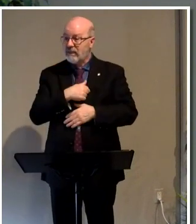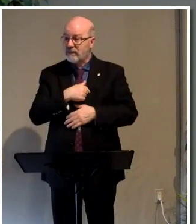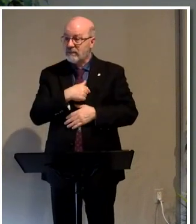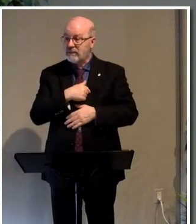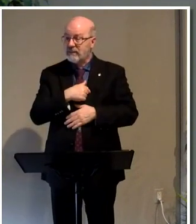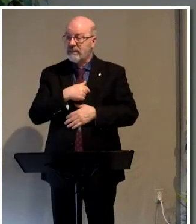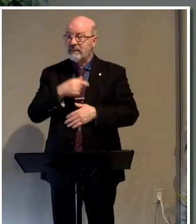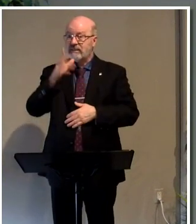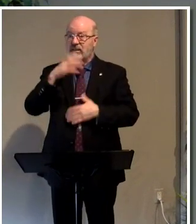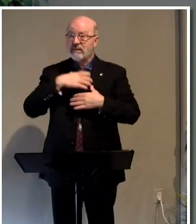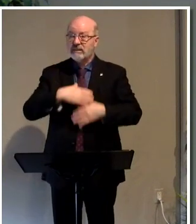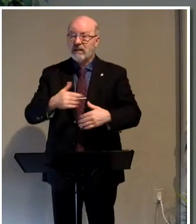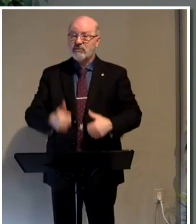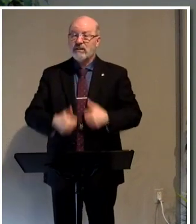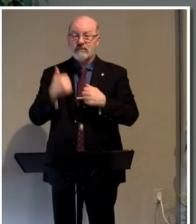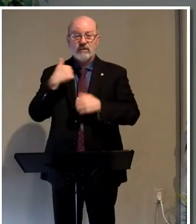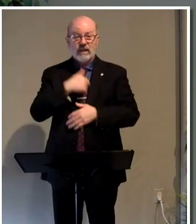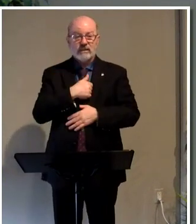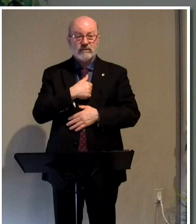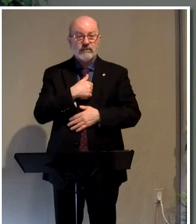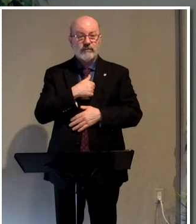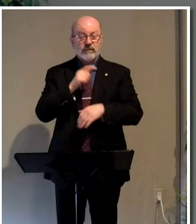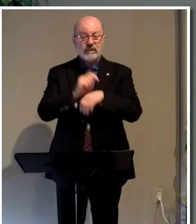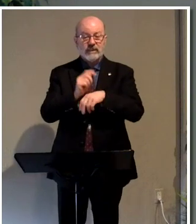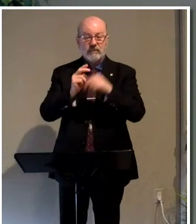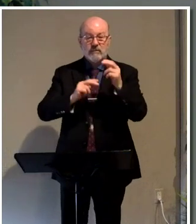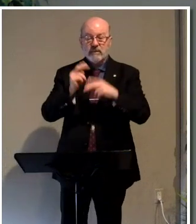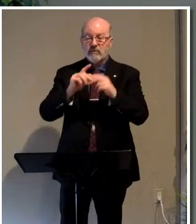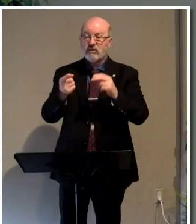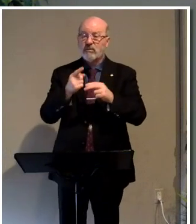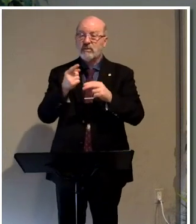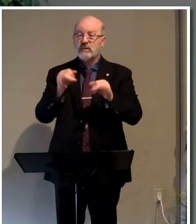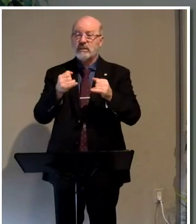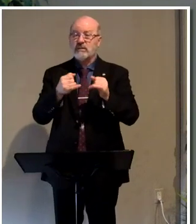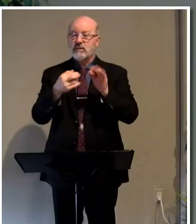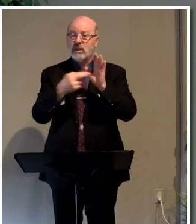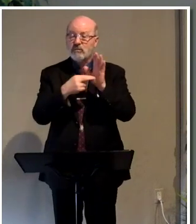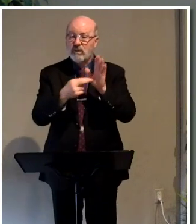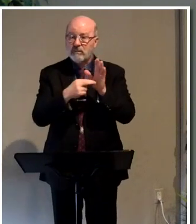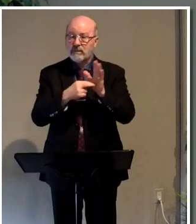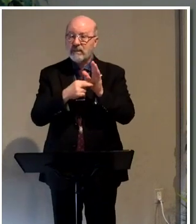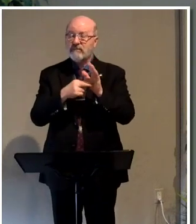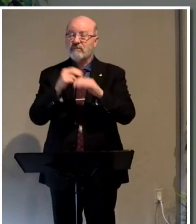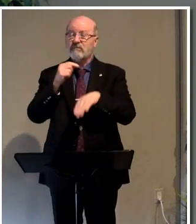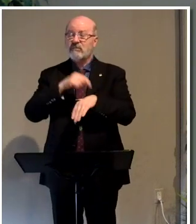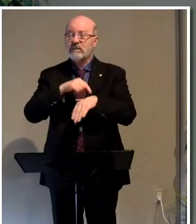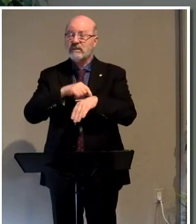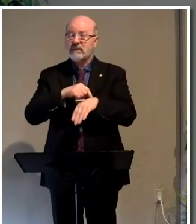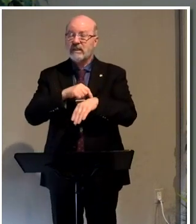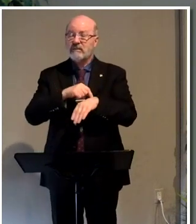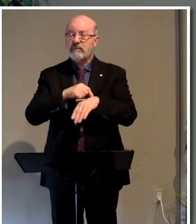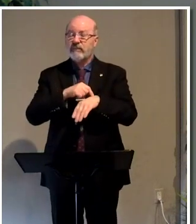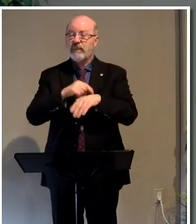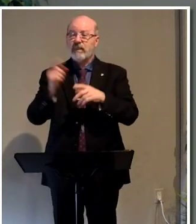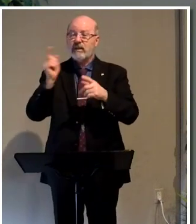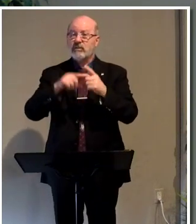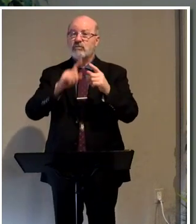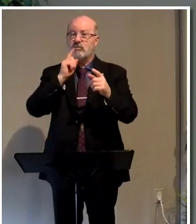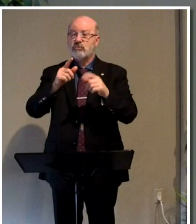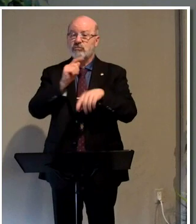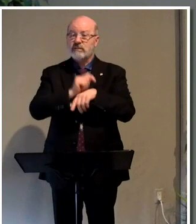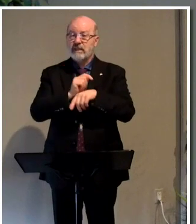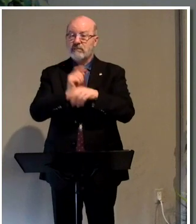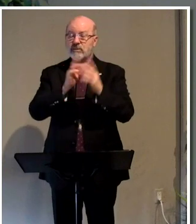is his desire to dwell with us. The temple building was always just a representation for a time until the until the true temple,